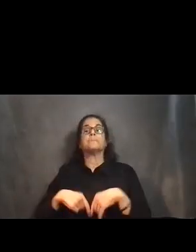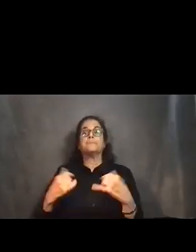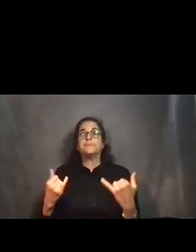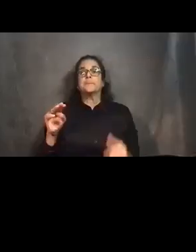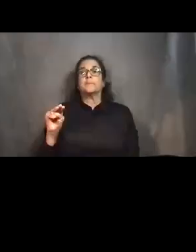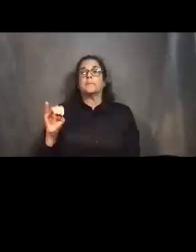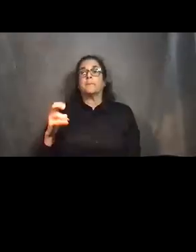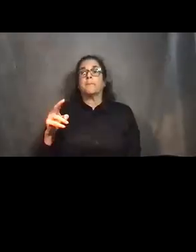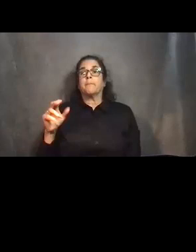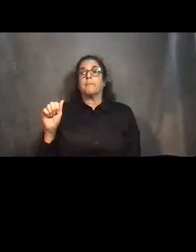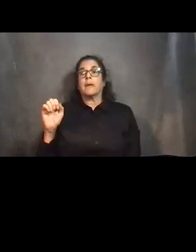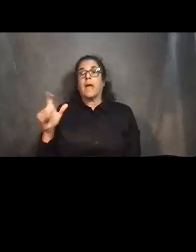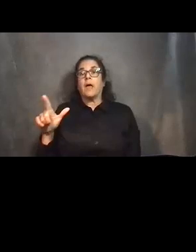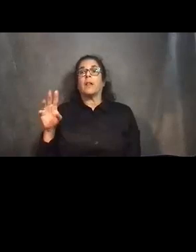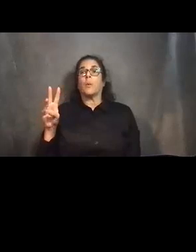CCA project manager.